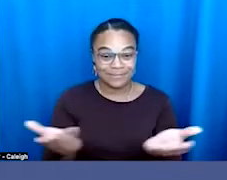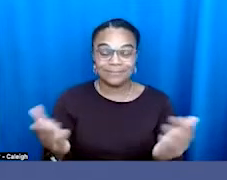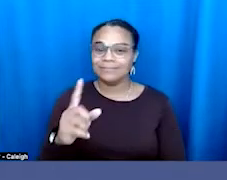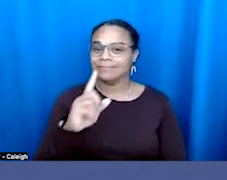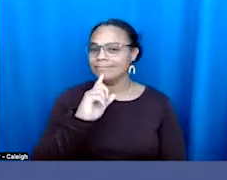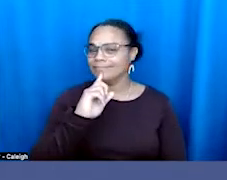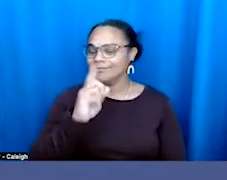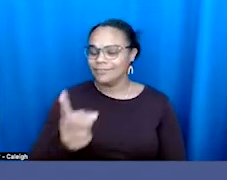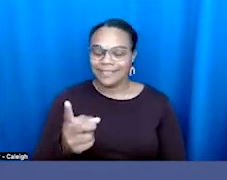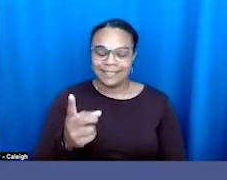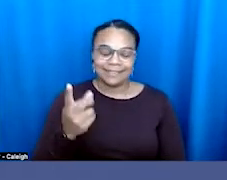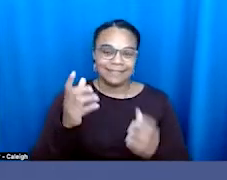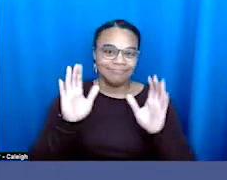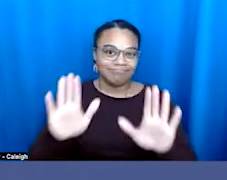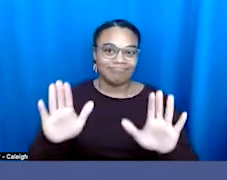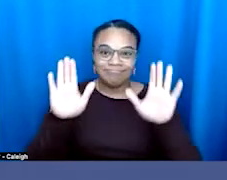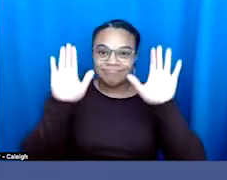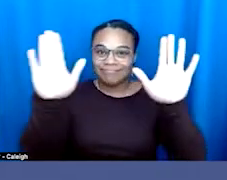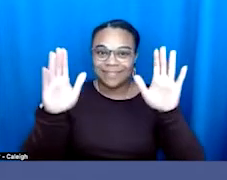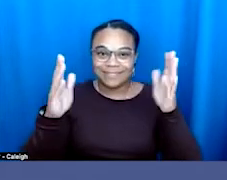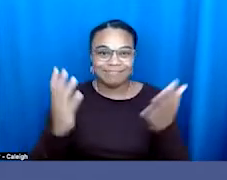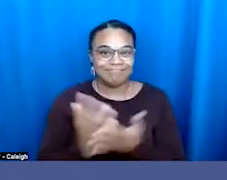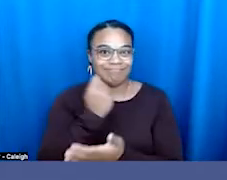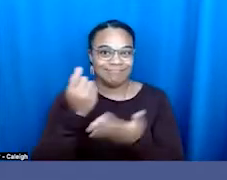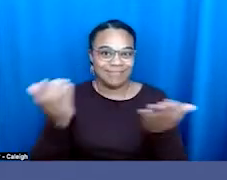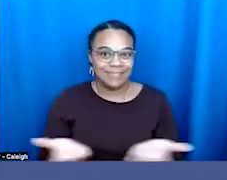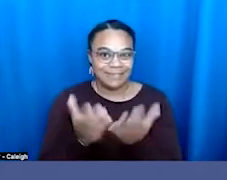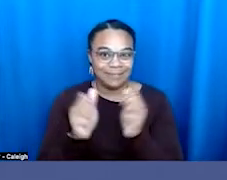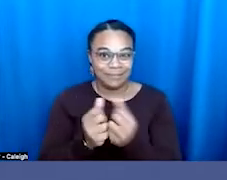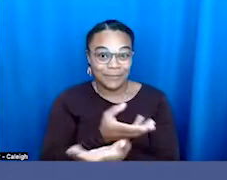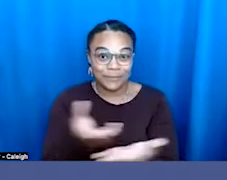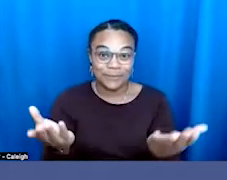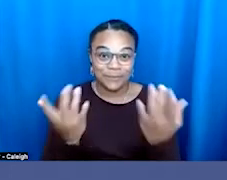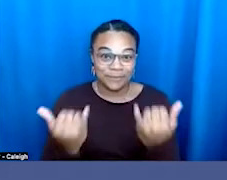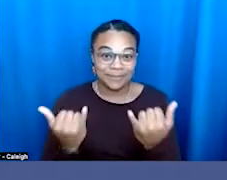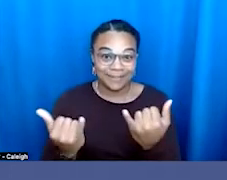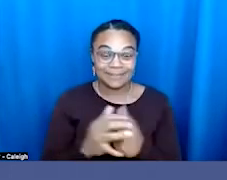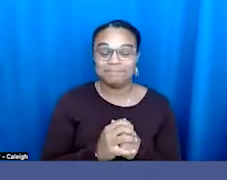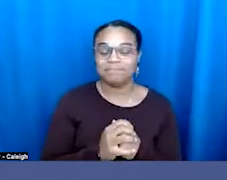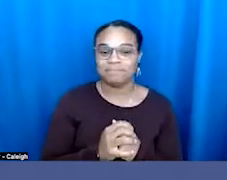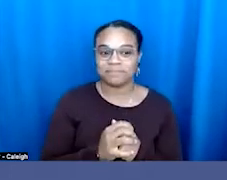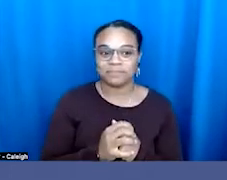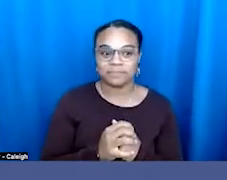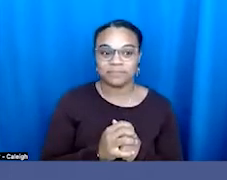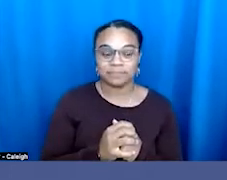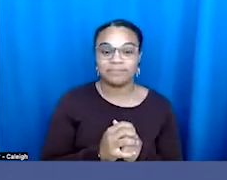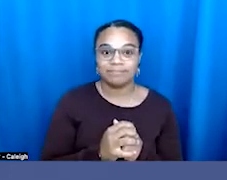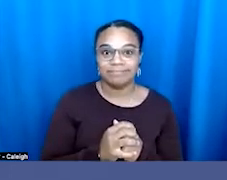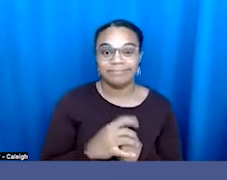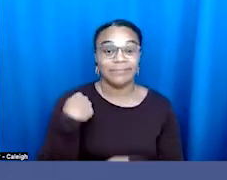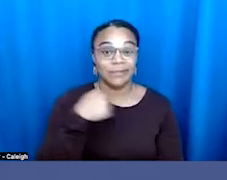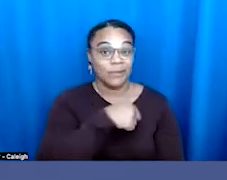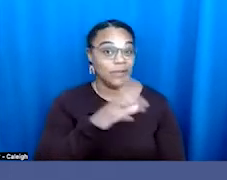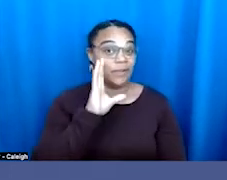fantastic to be with you today. And we're going to tackle some